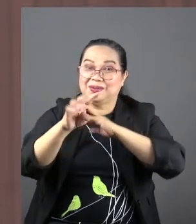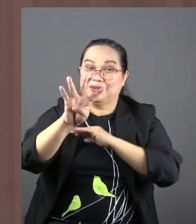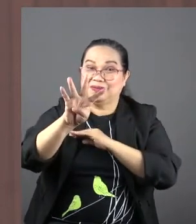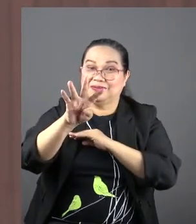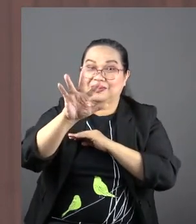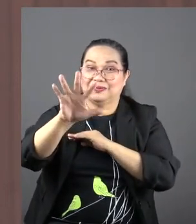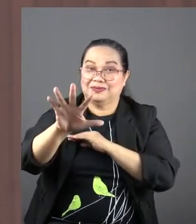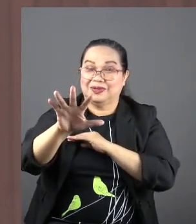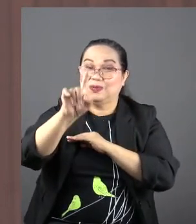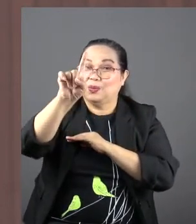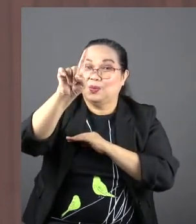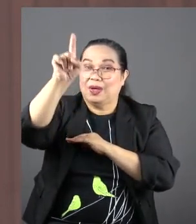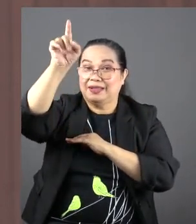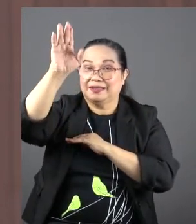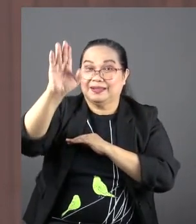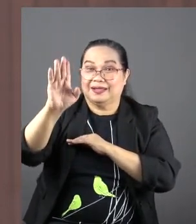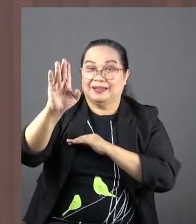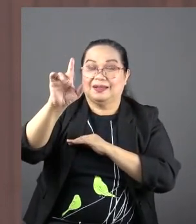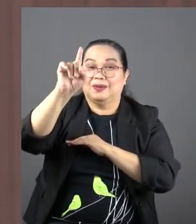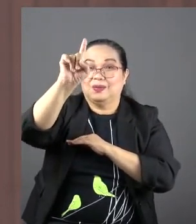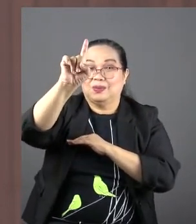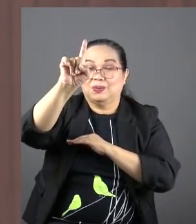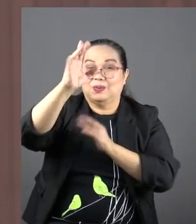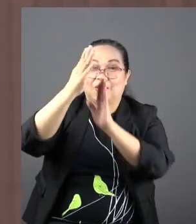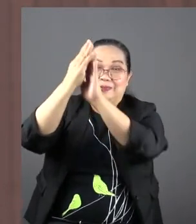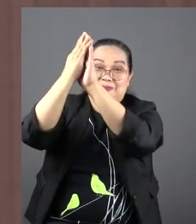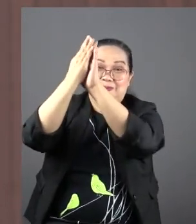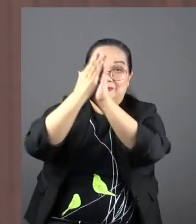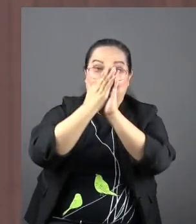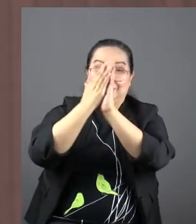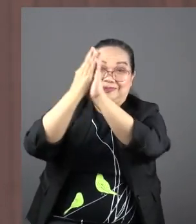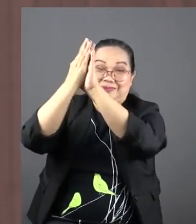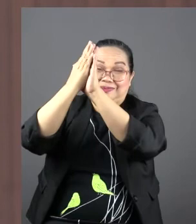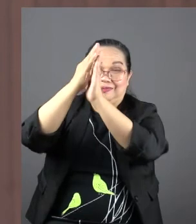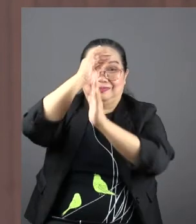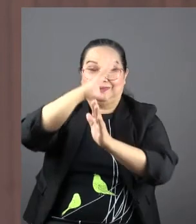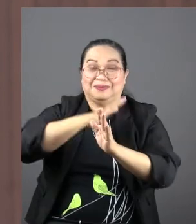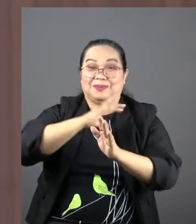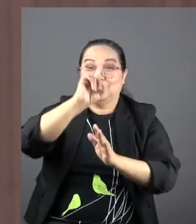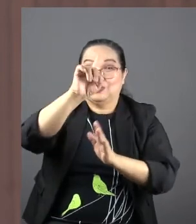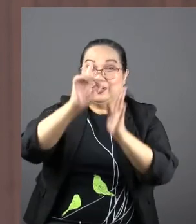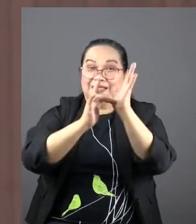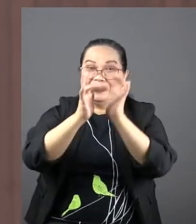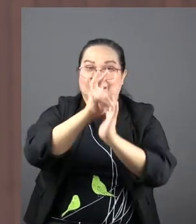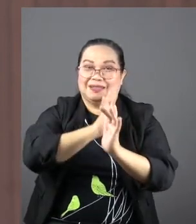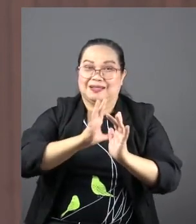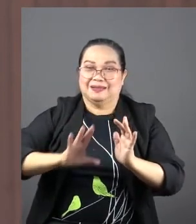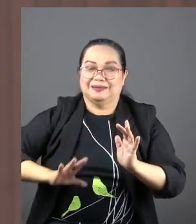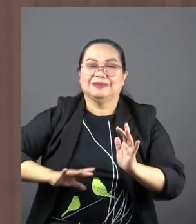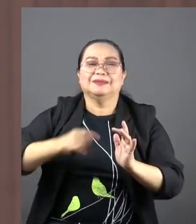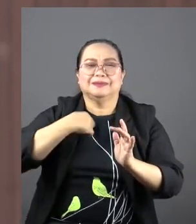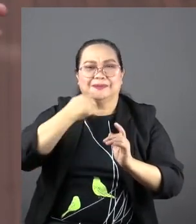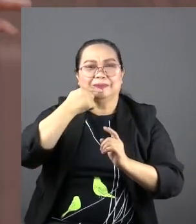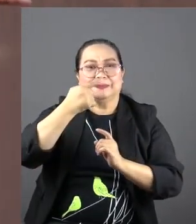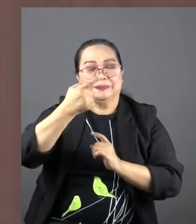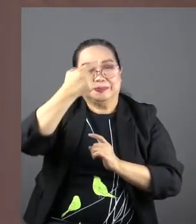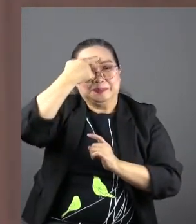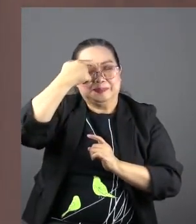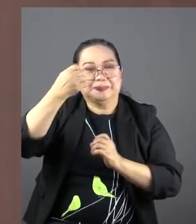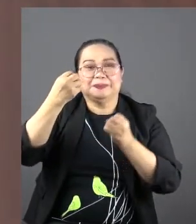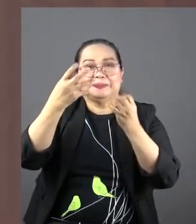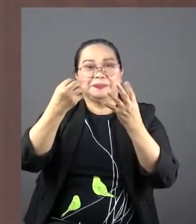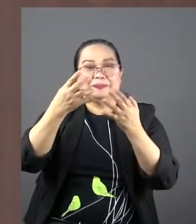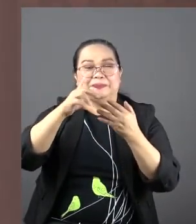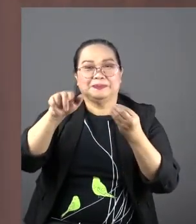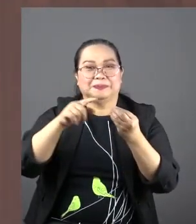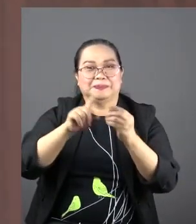there's only one God and one mediator between God and man. His name is Jesus Christ. I'm saying this because there are some